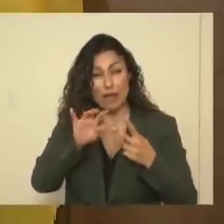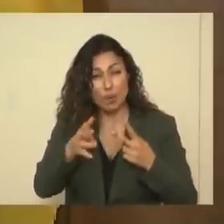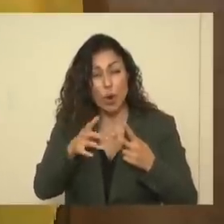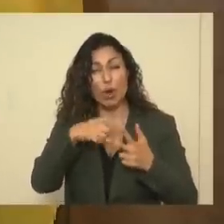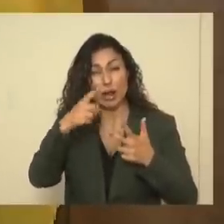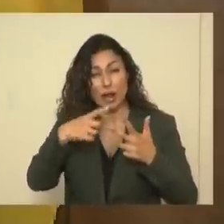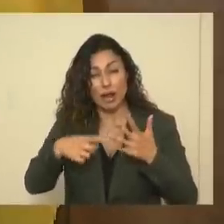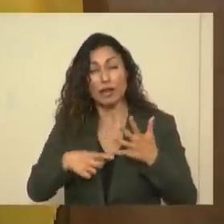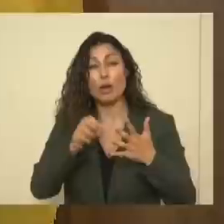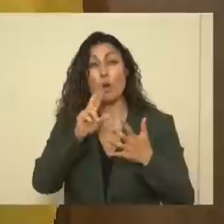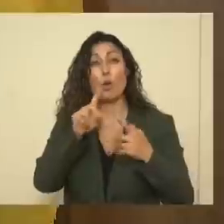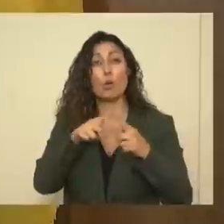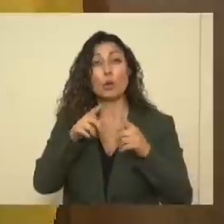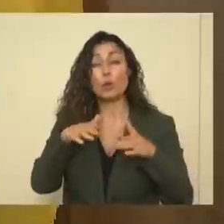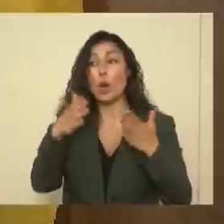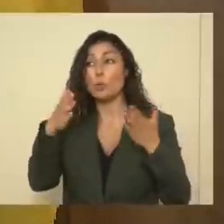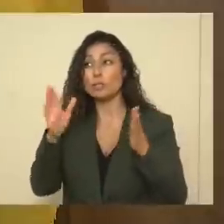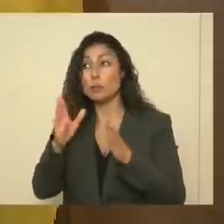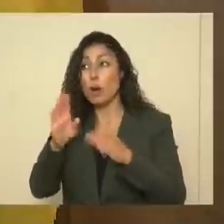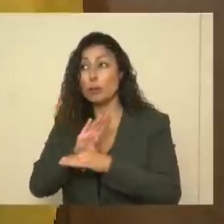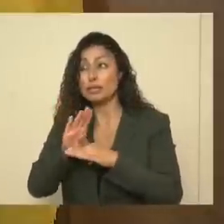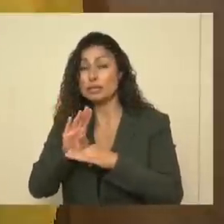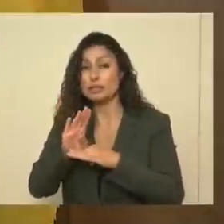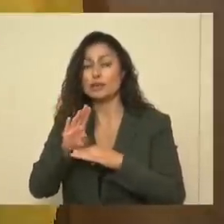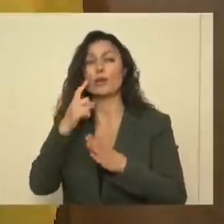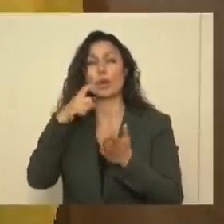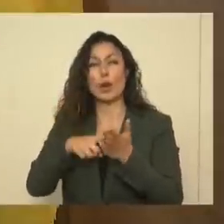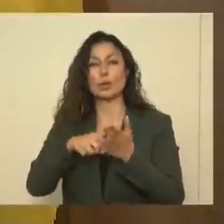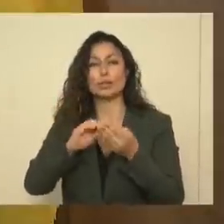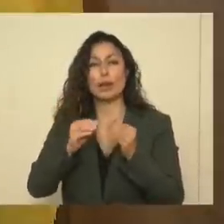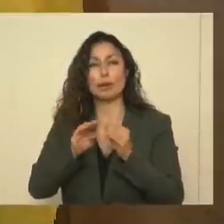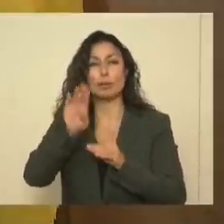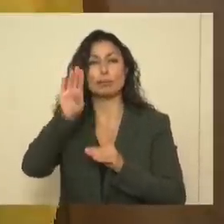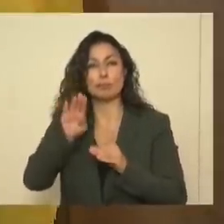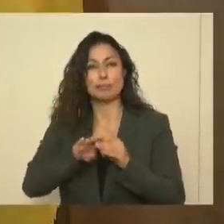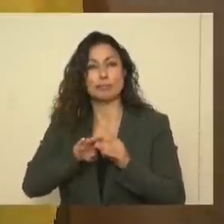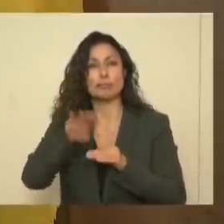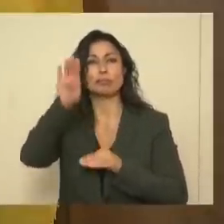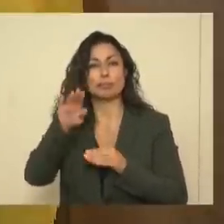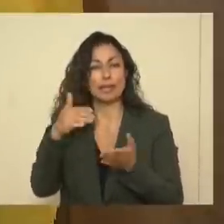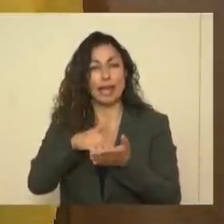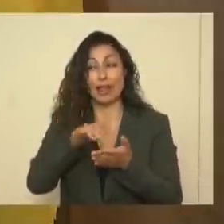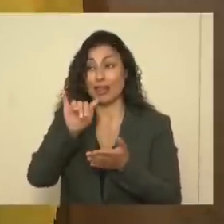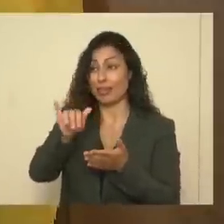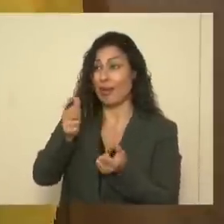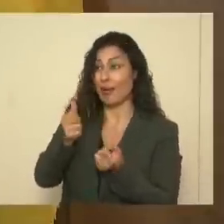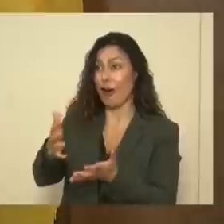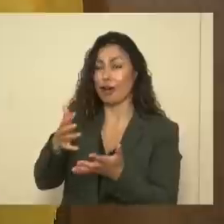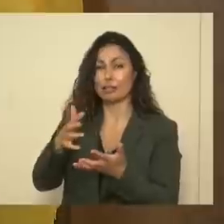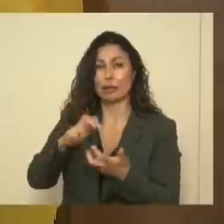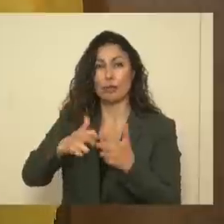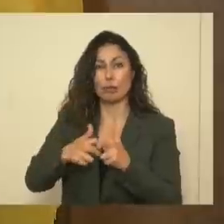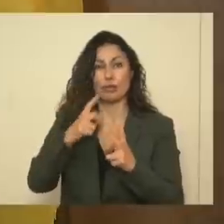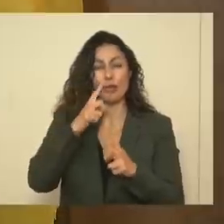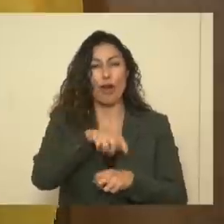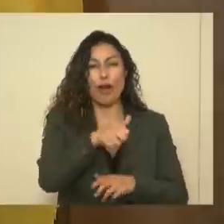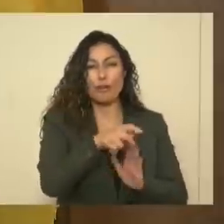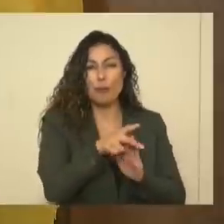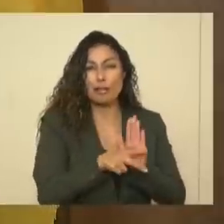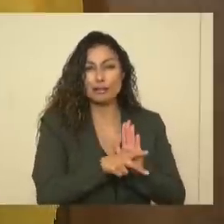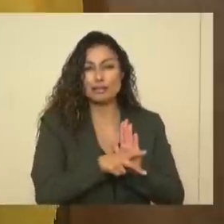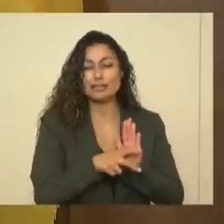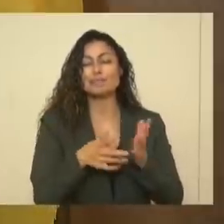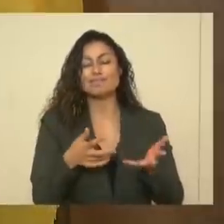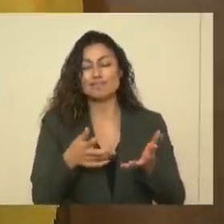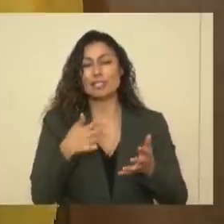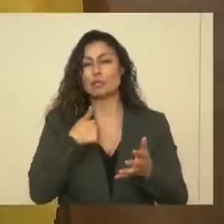we opened more businesses that we see these spikes. Those spikes then create problems for the other policies that we have, and so